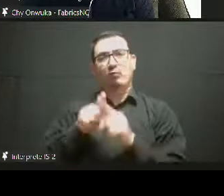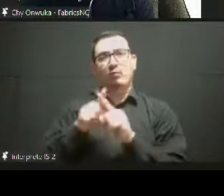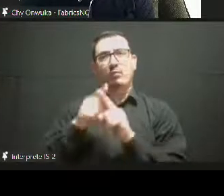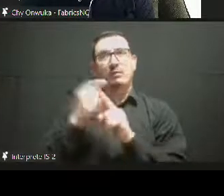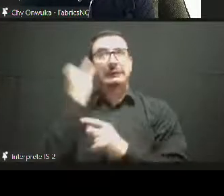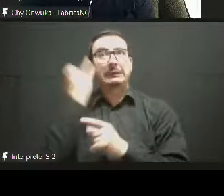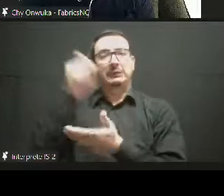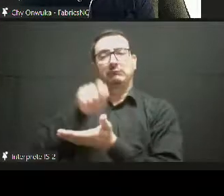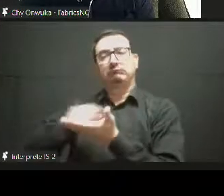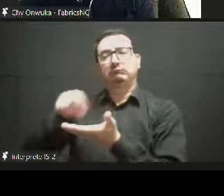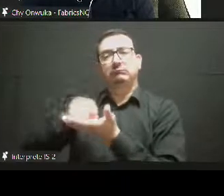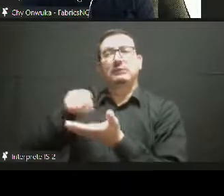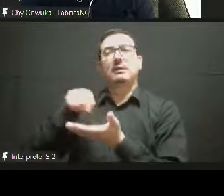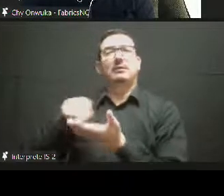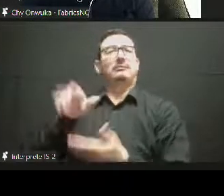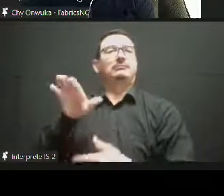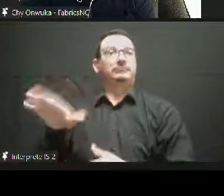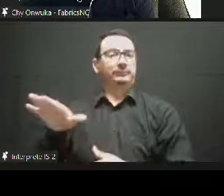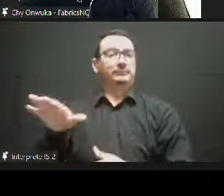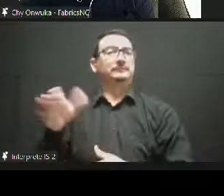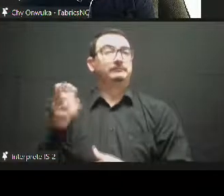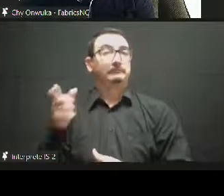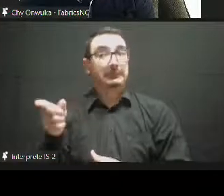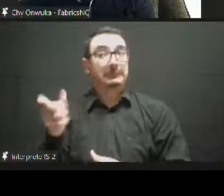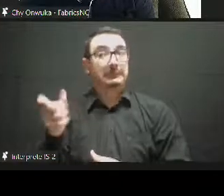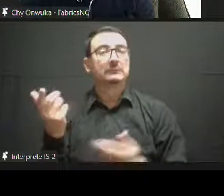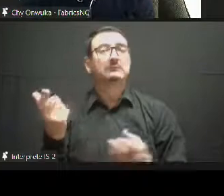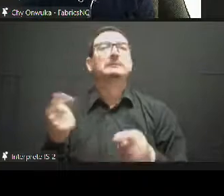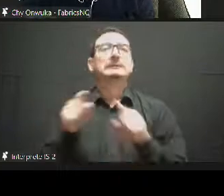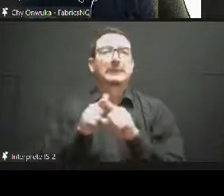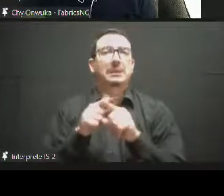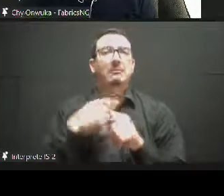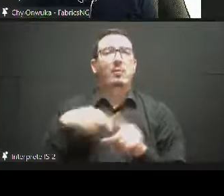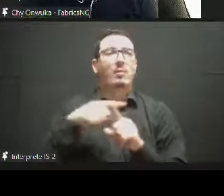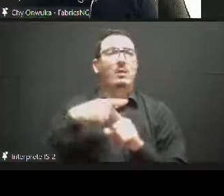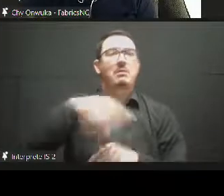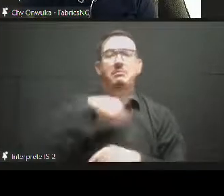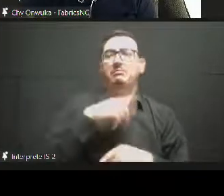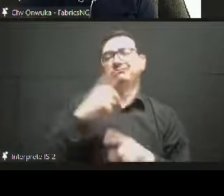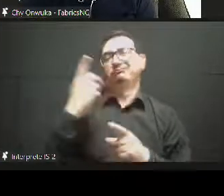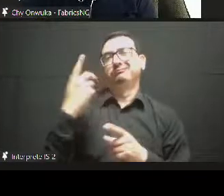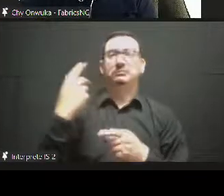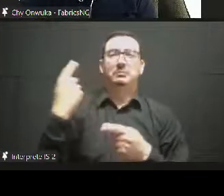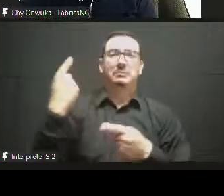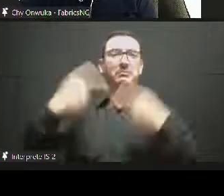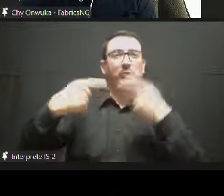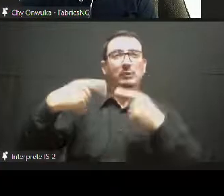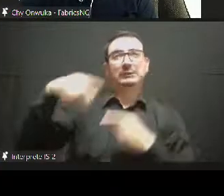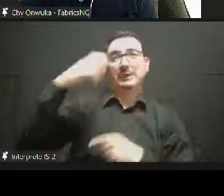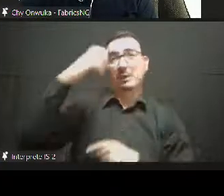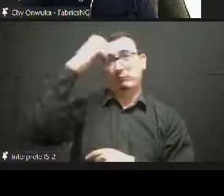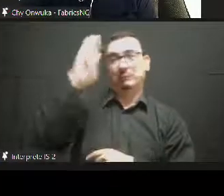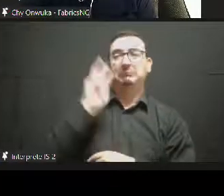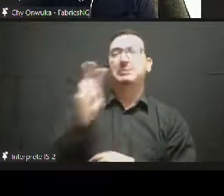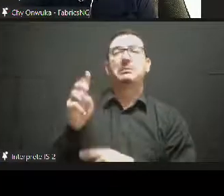political will within the a repo member states and the African countries that we need, we need that political will to